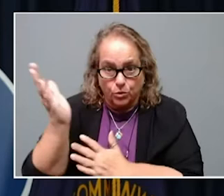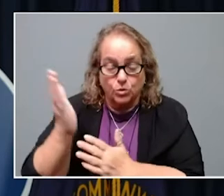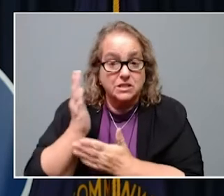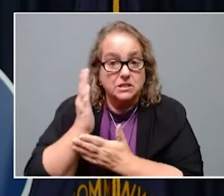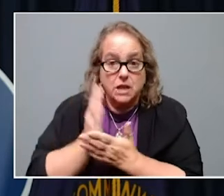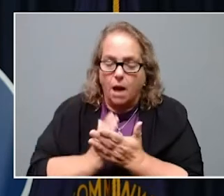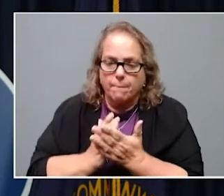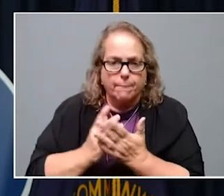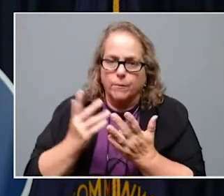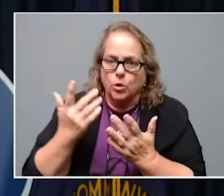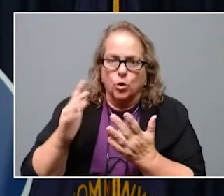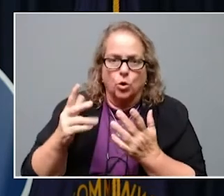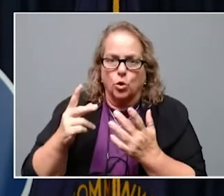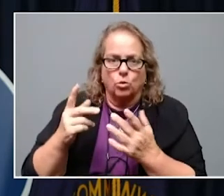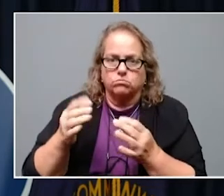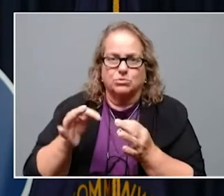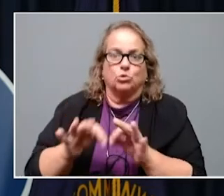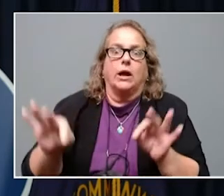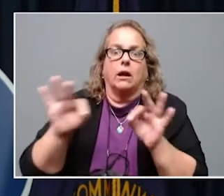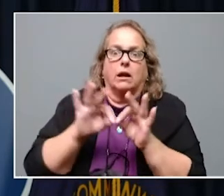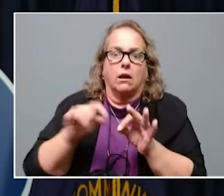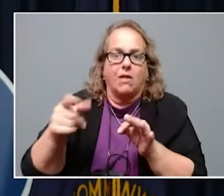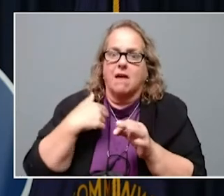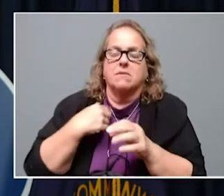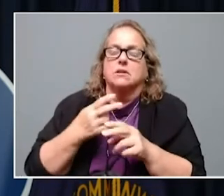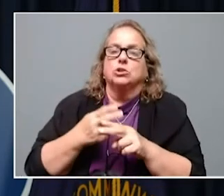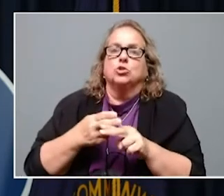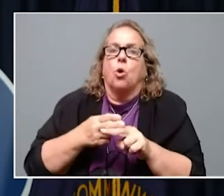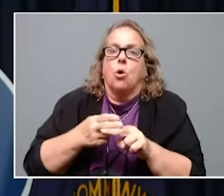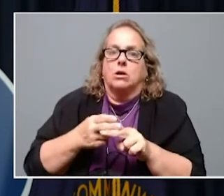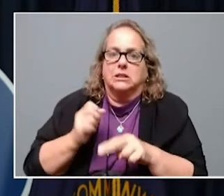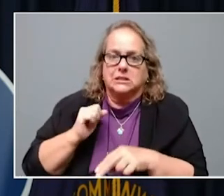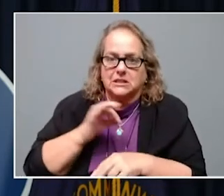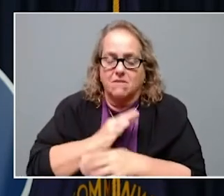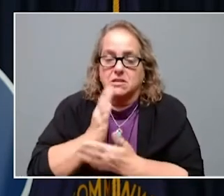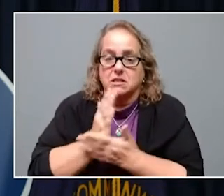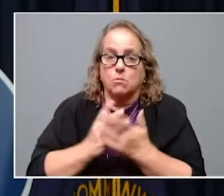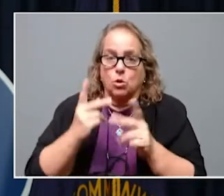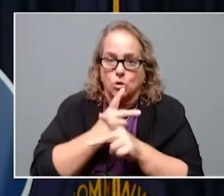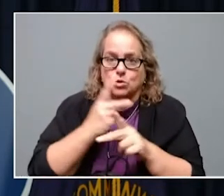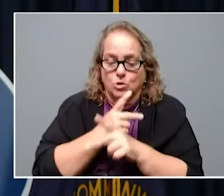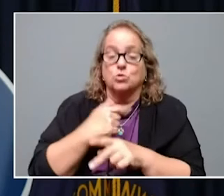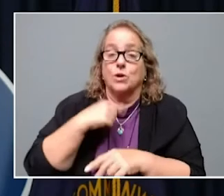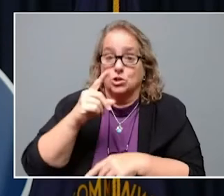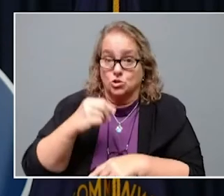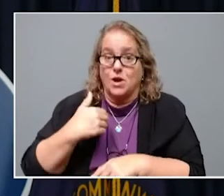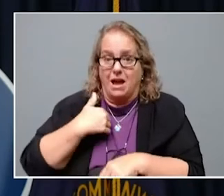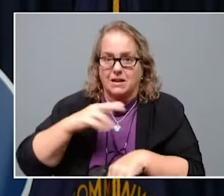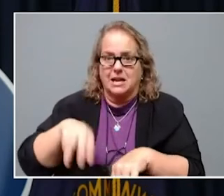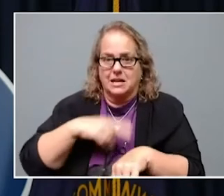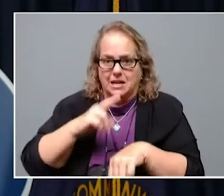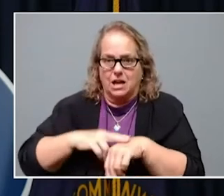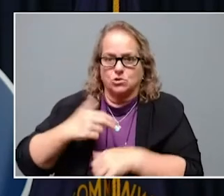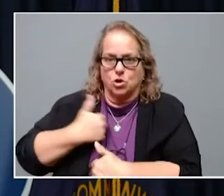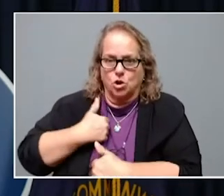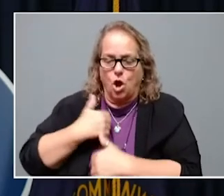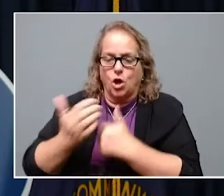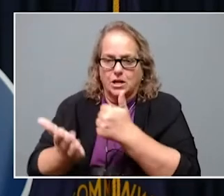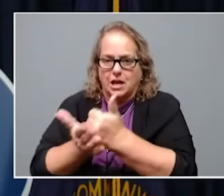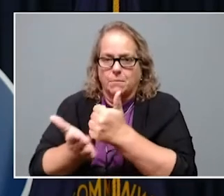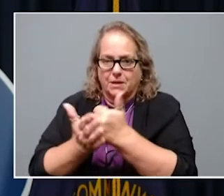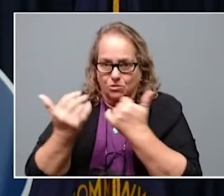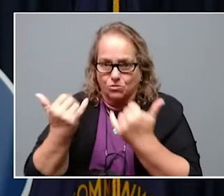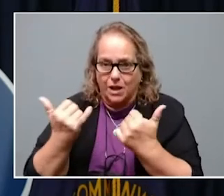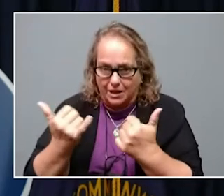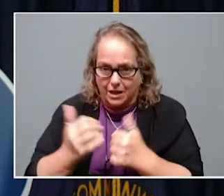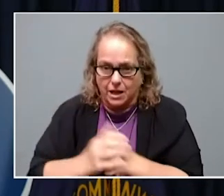new deaths from over the weekend, bringing the total in Kentucky to 8,339. The governor